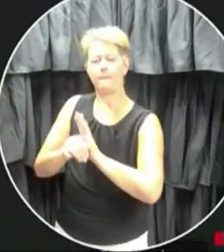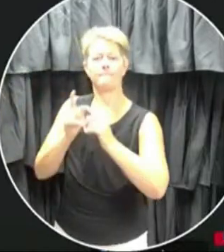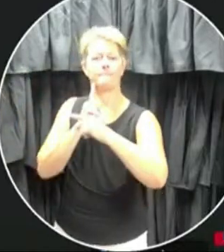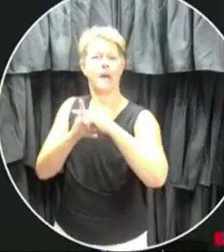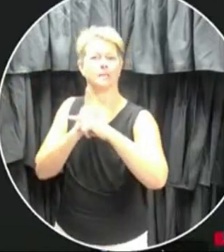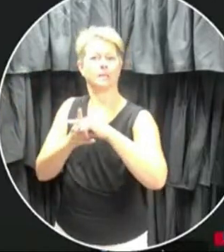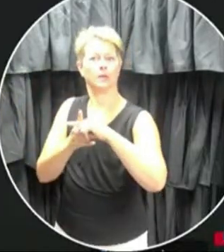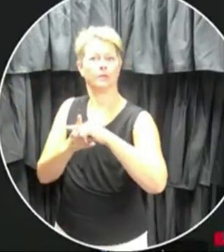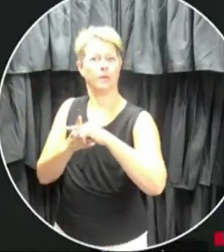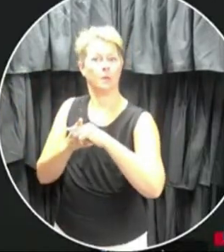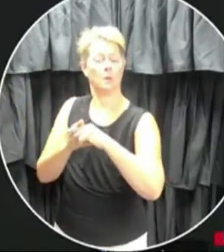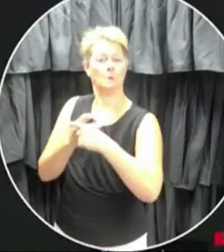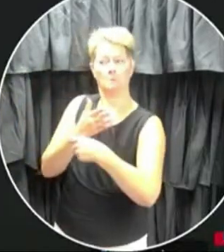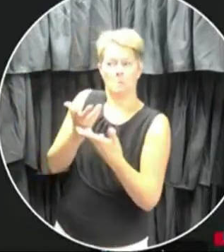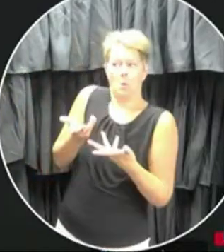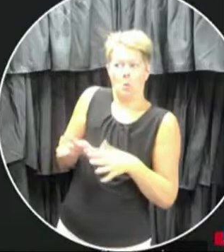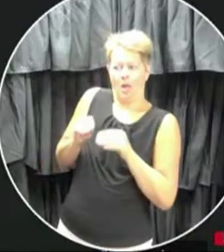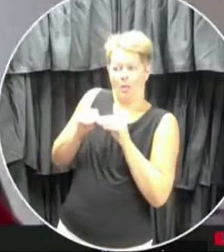an outbreak?